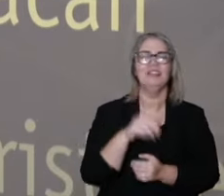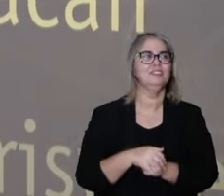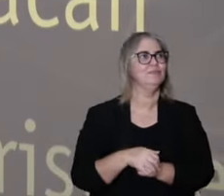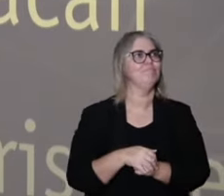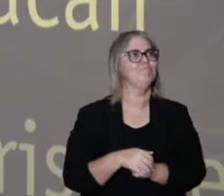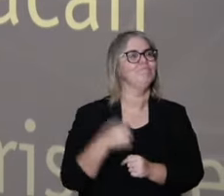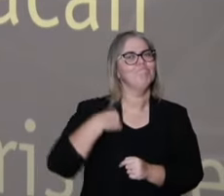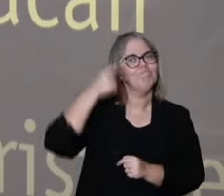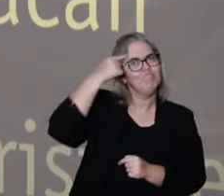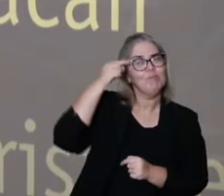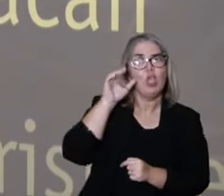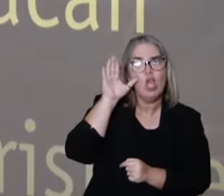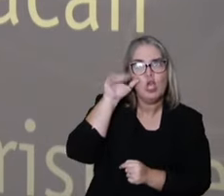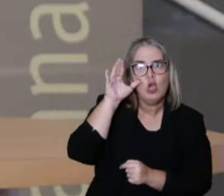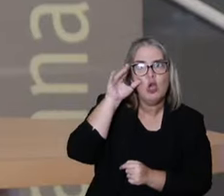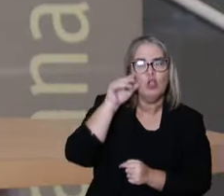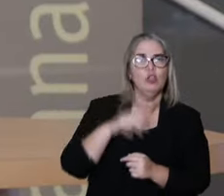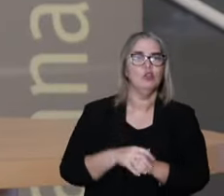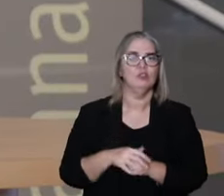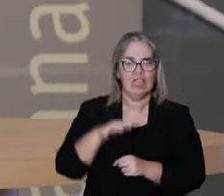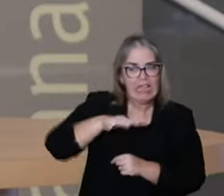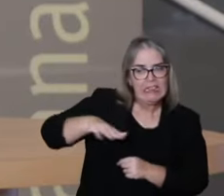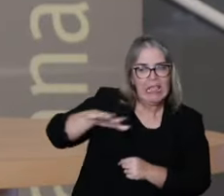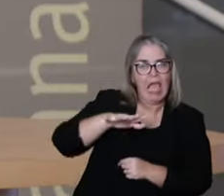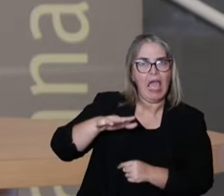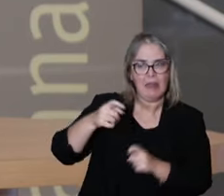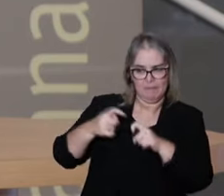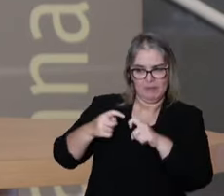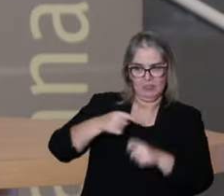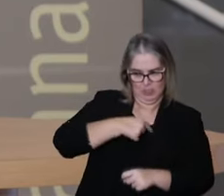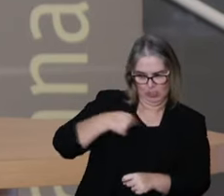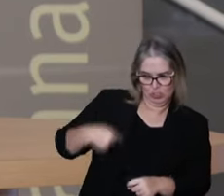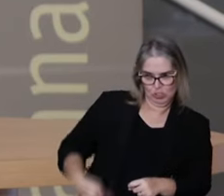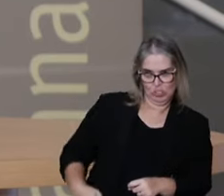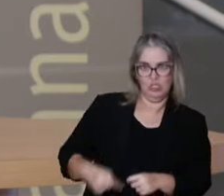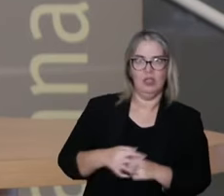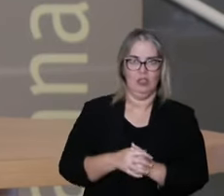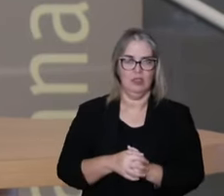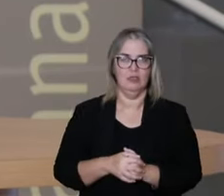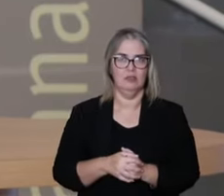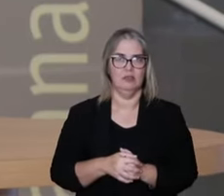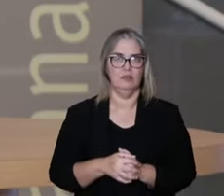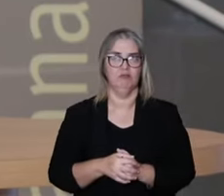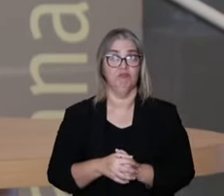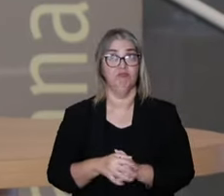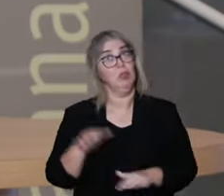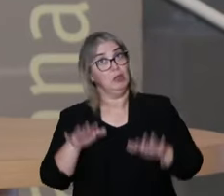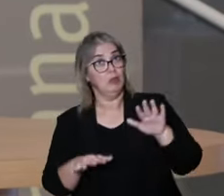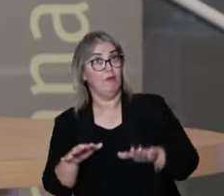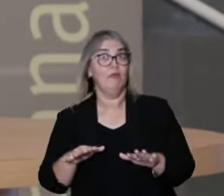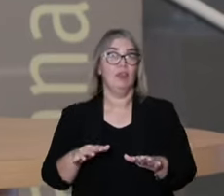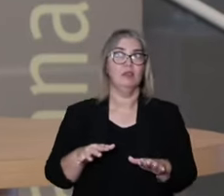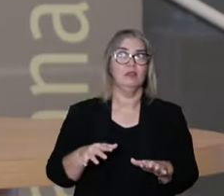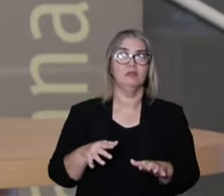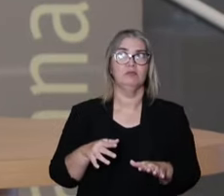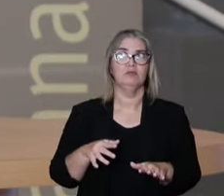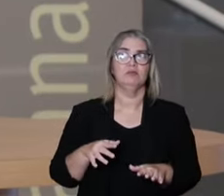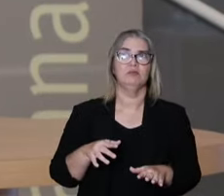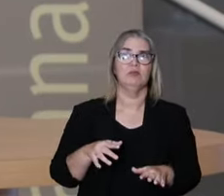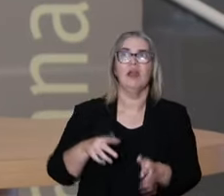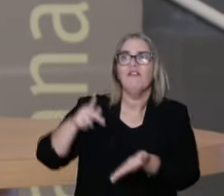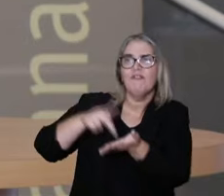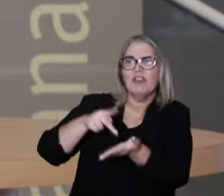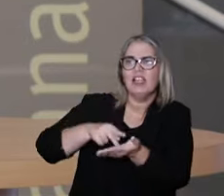The curiosity here is that within the Chinese medicine, and somehow it is